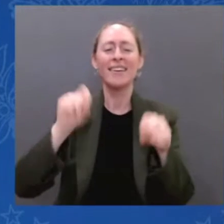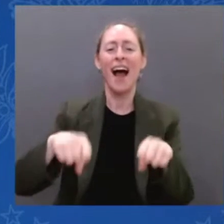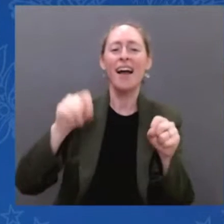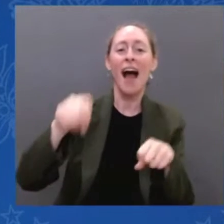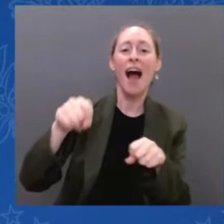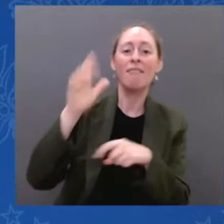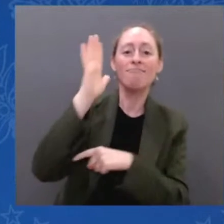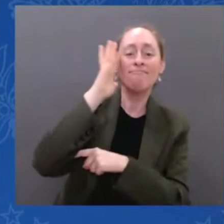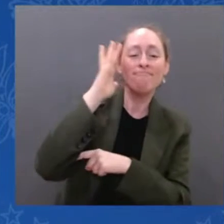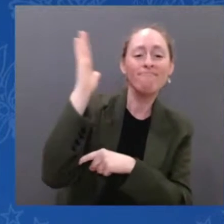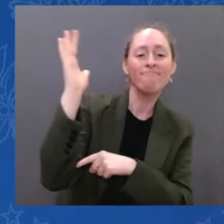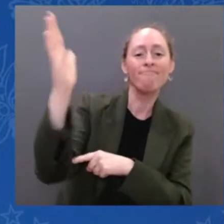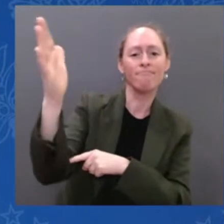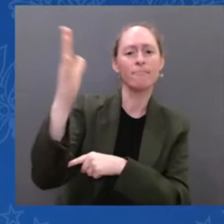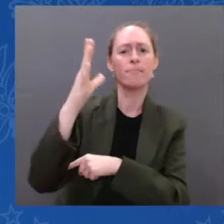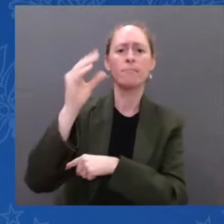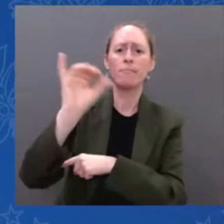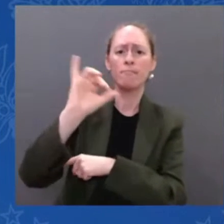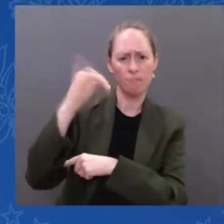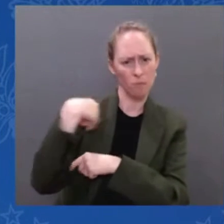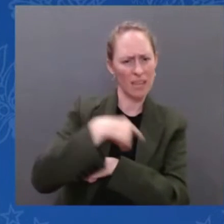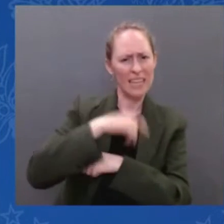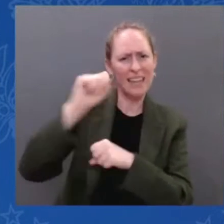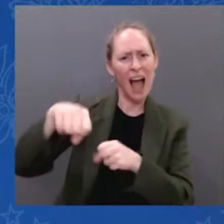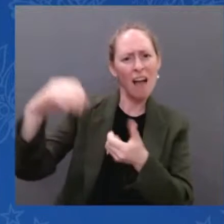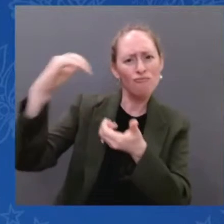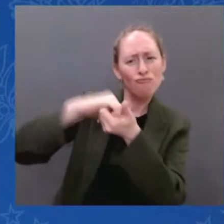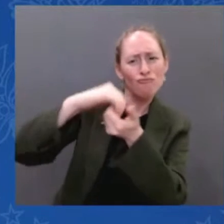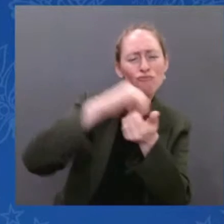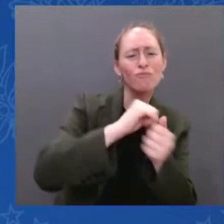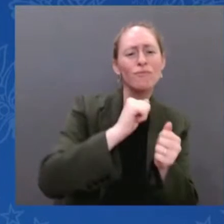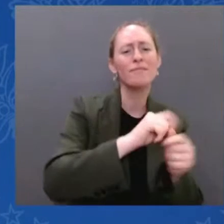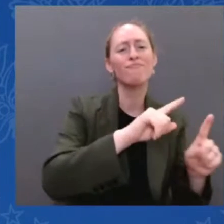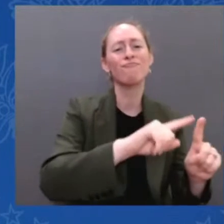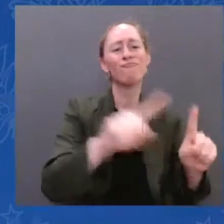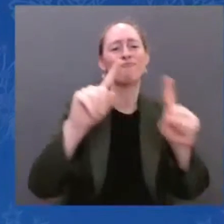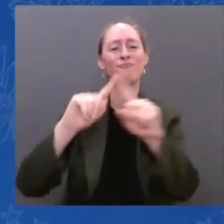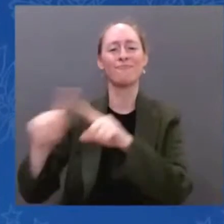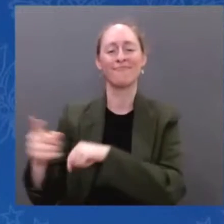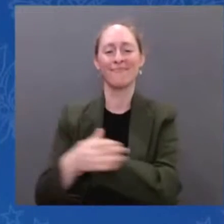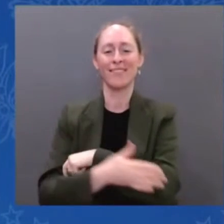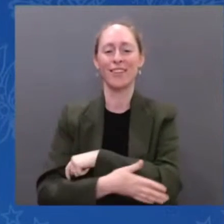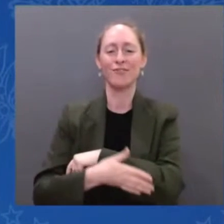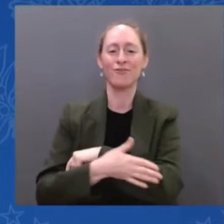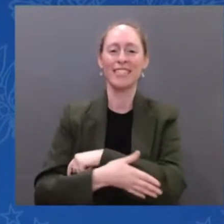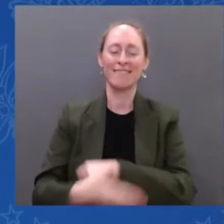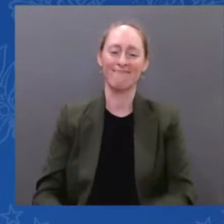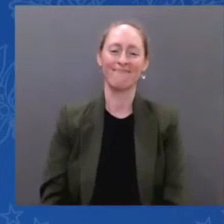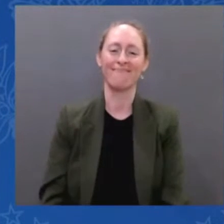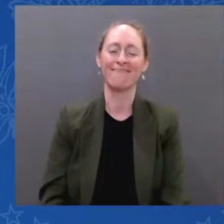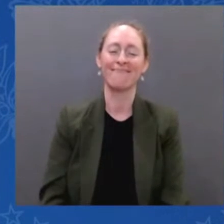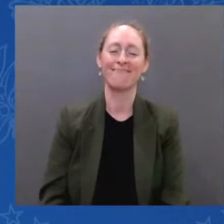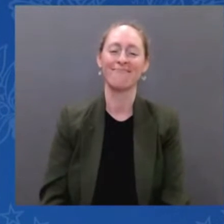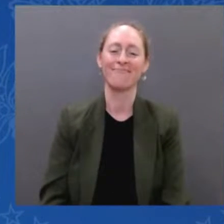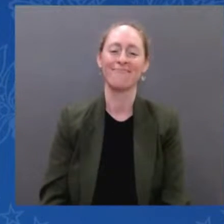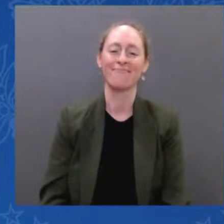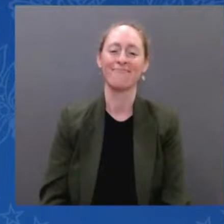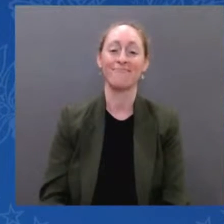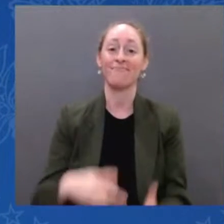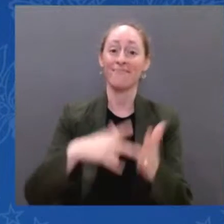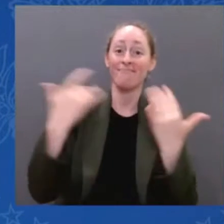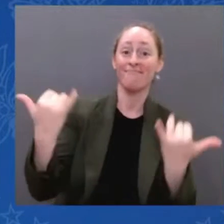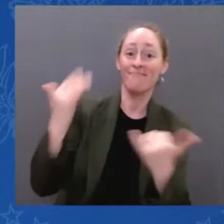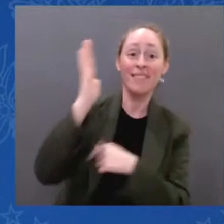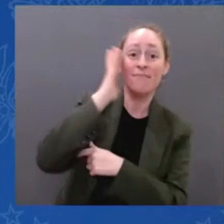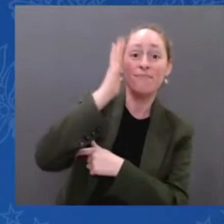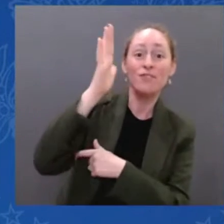heavens with excitement and ambition. With that, it is my great honor to introduce a leader